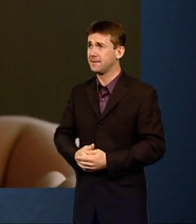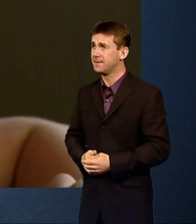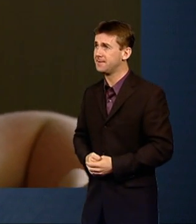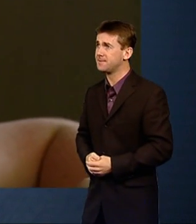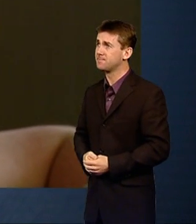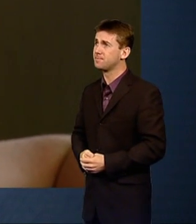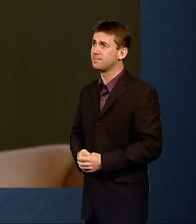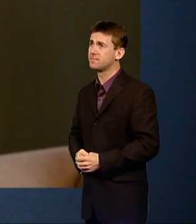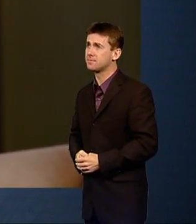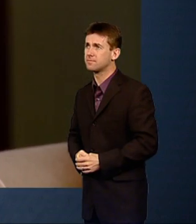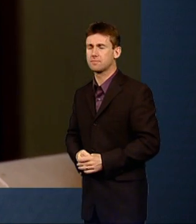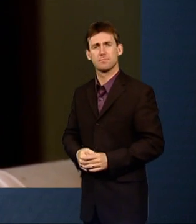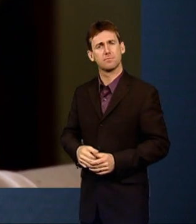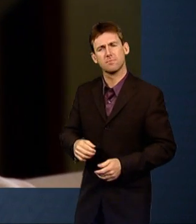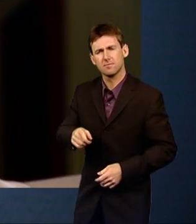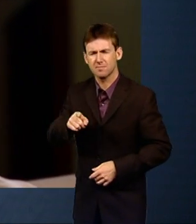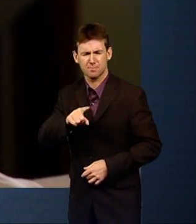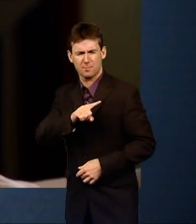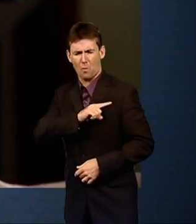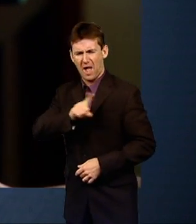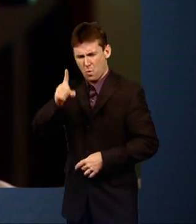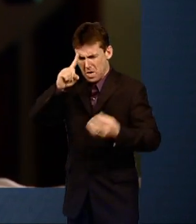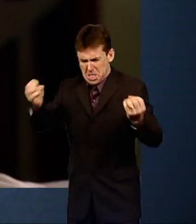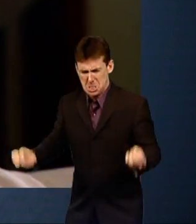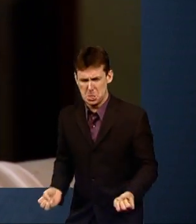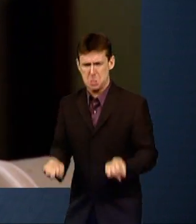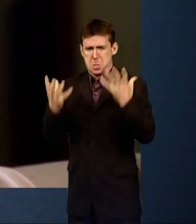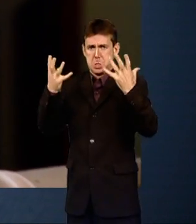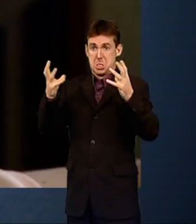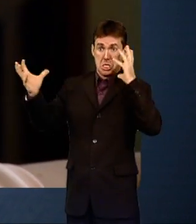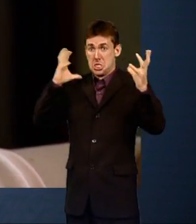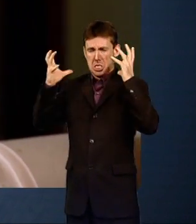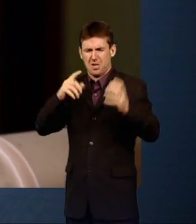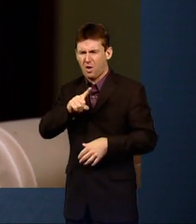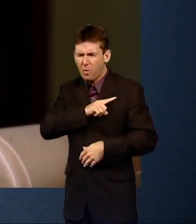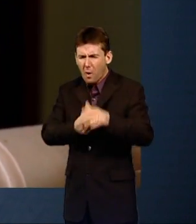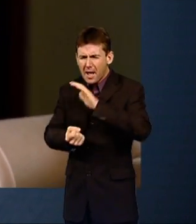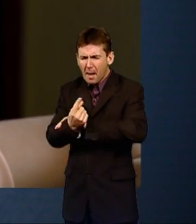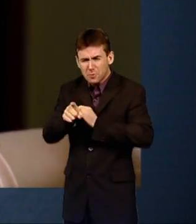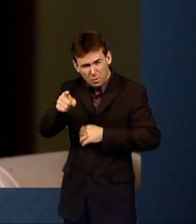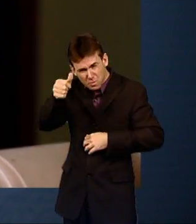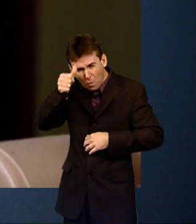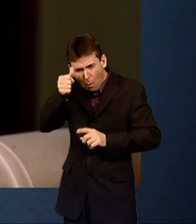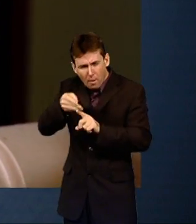Do you know why you're angry sometimes? Or does it just, it just sort of builds up?